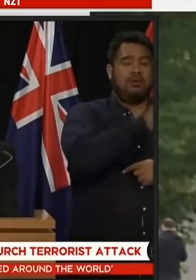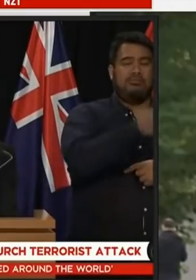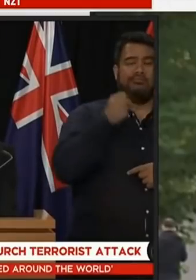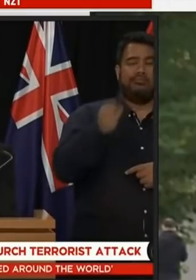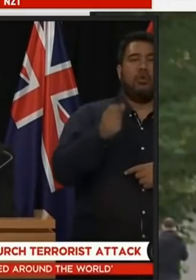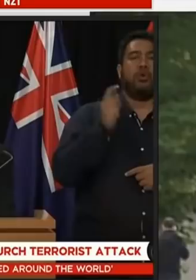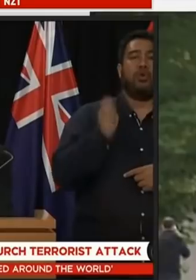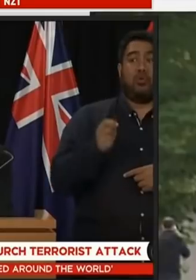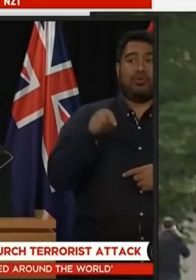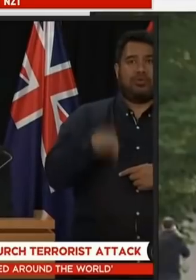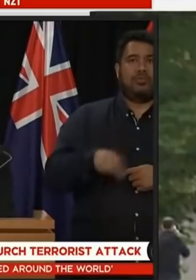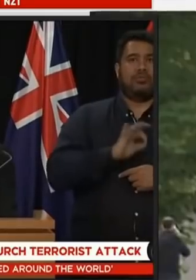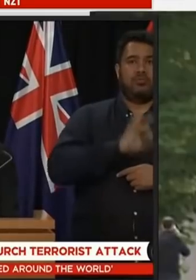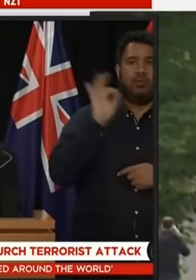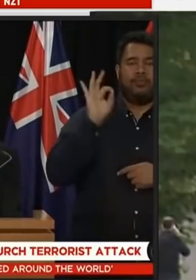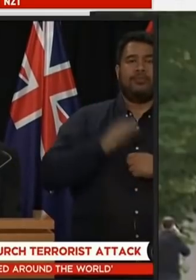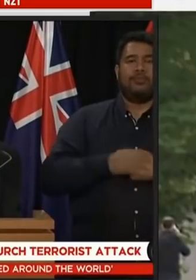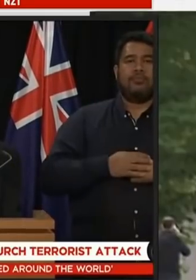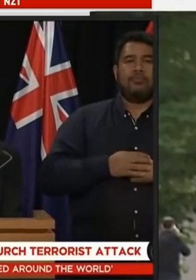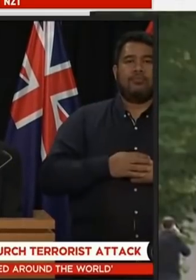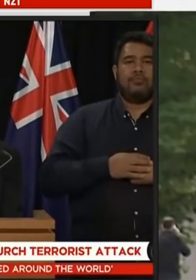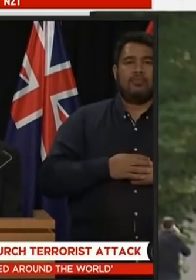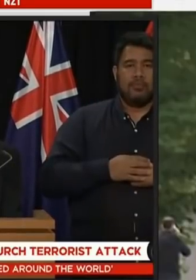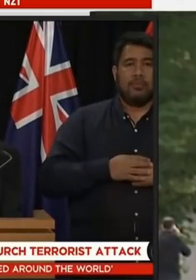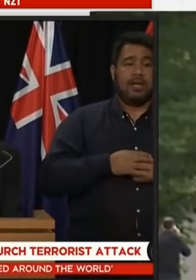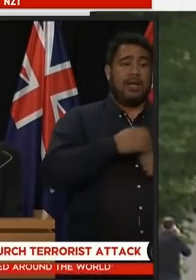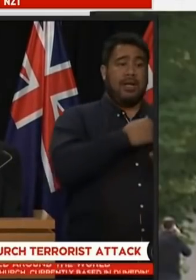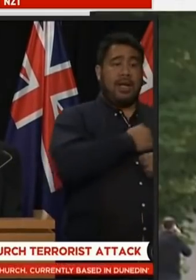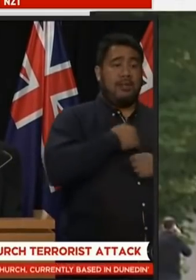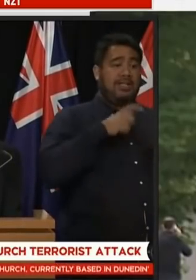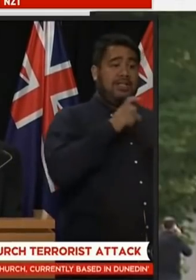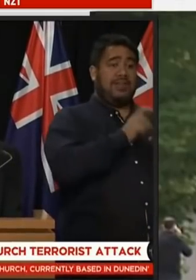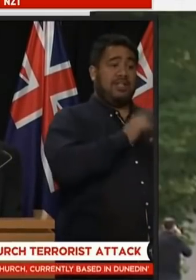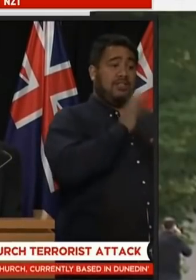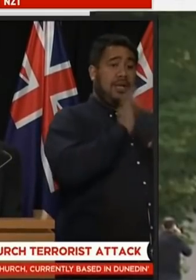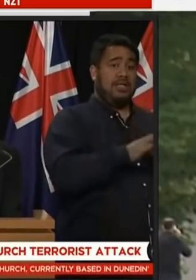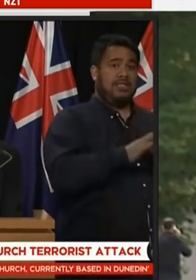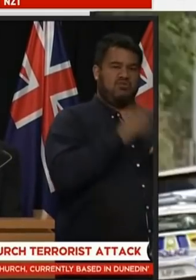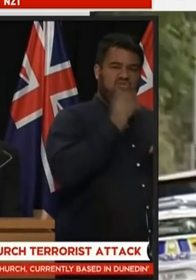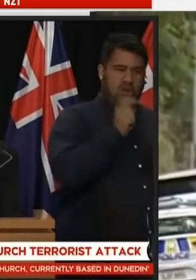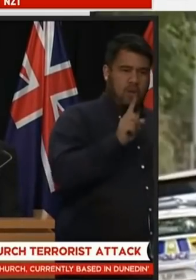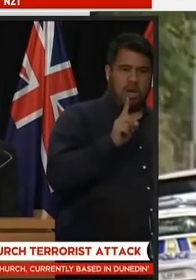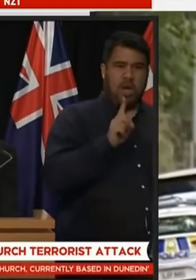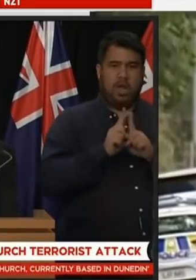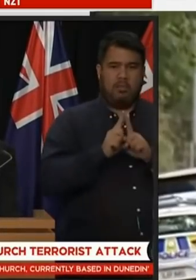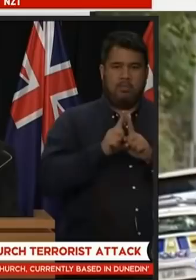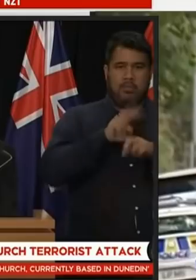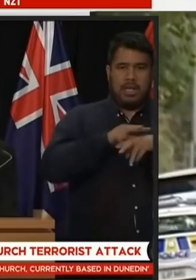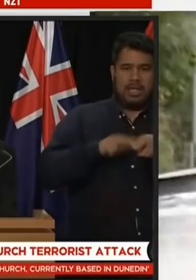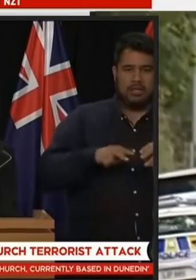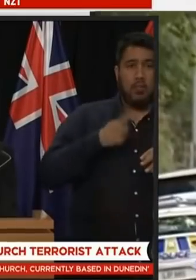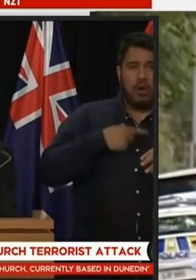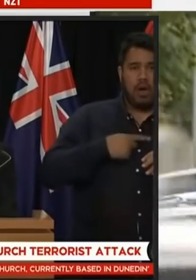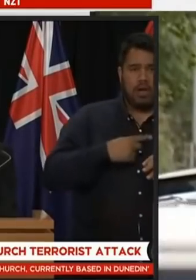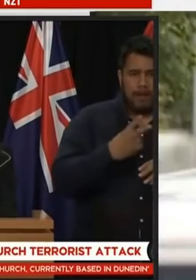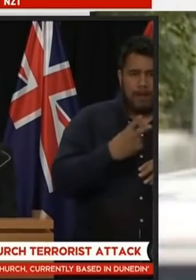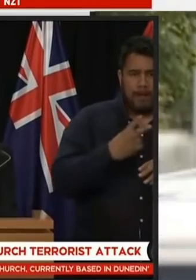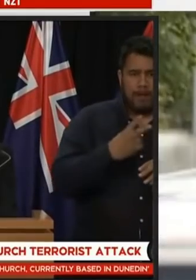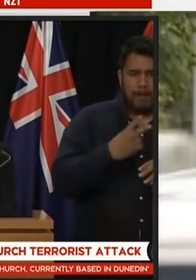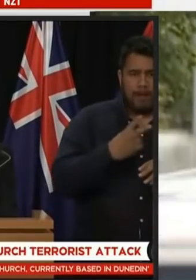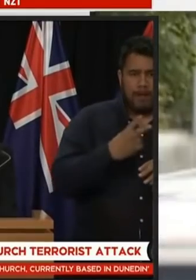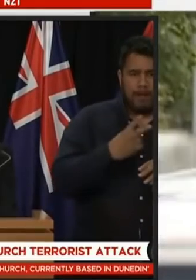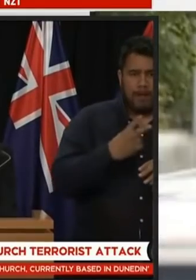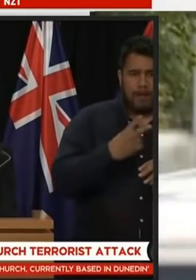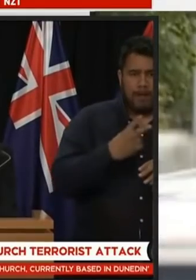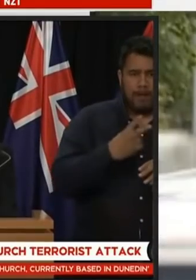defense specialists quickly moved to assist police to make the improvised explosive devices safe i want to make oh there